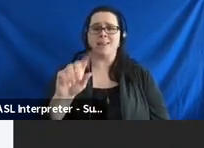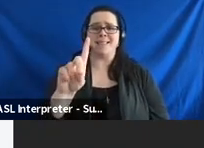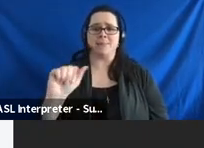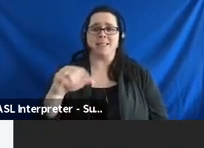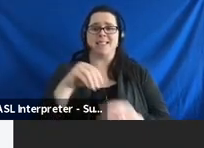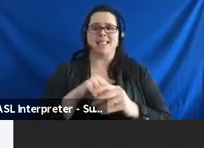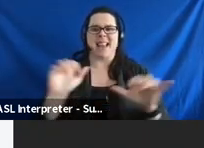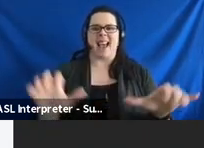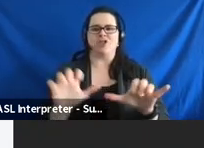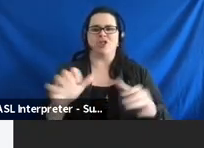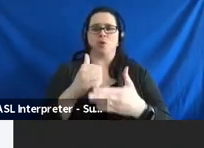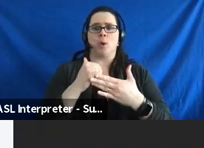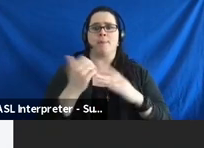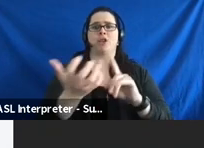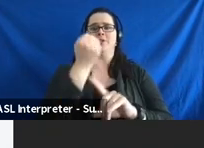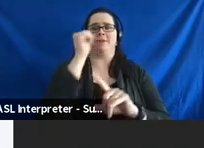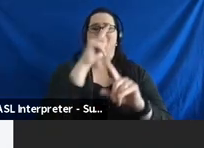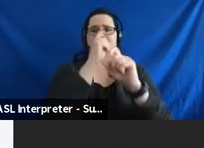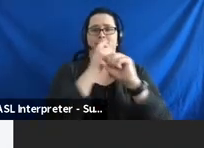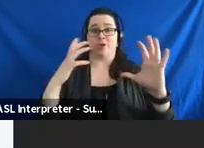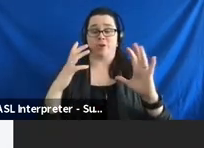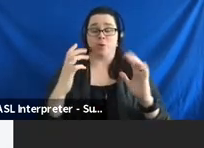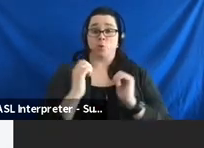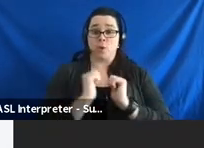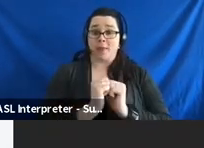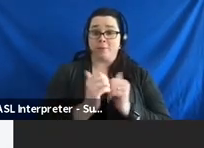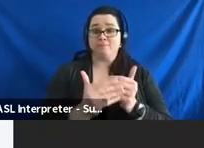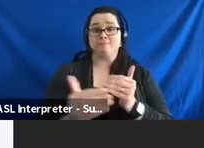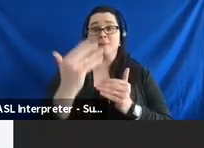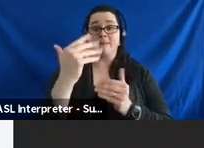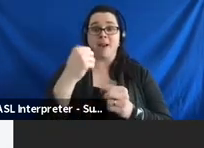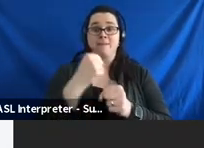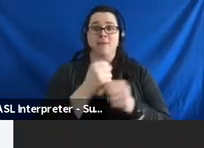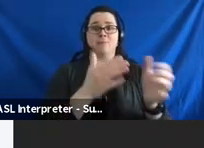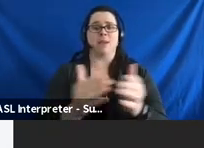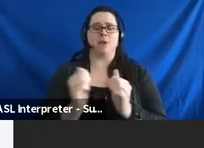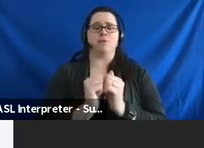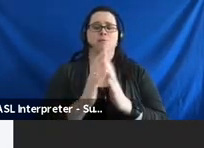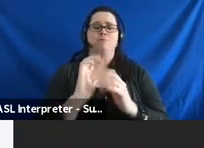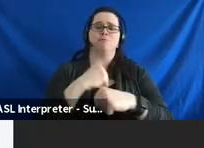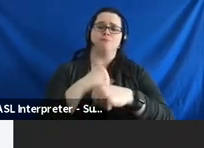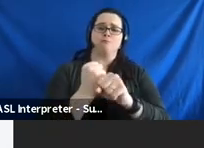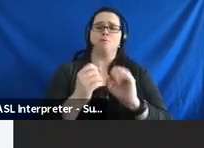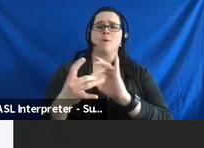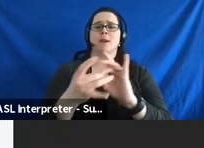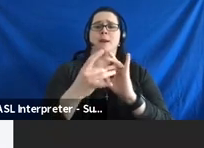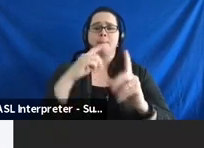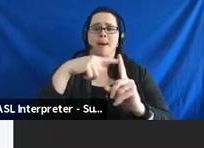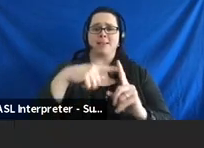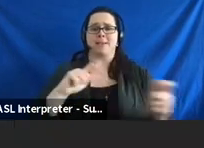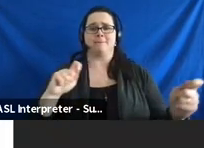help us reach our vision. Together, over the next five years, we do plan to create positive change throughout Iowa.